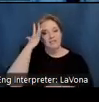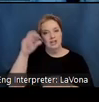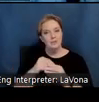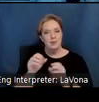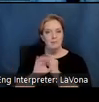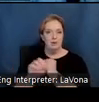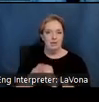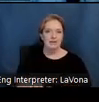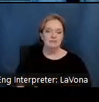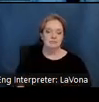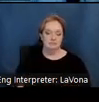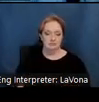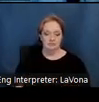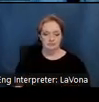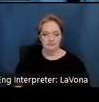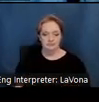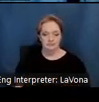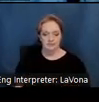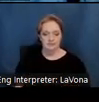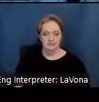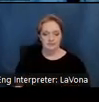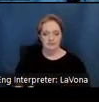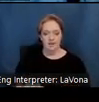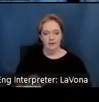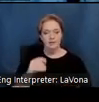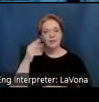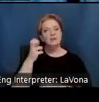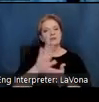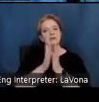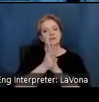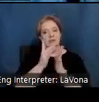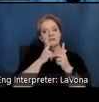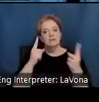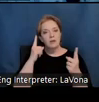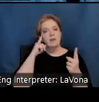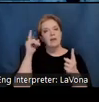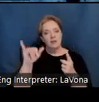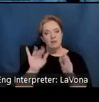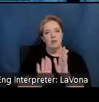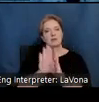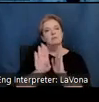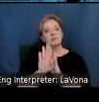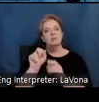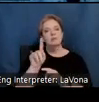In the process, he became known as a leader of America's emerging studio craft movement.